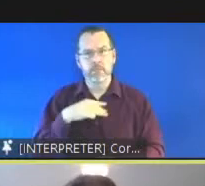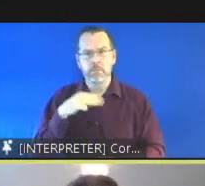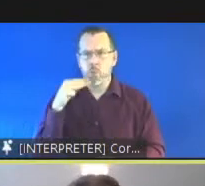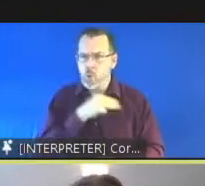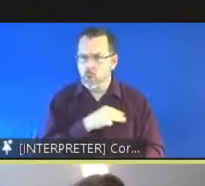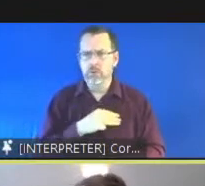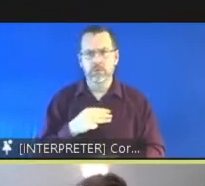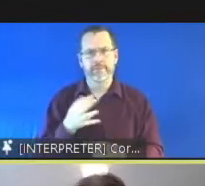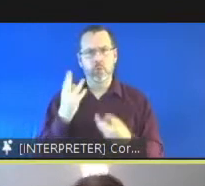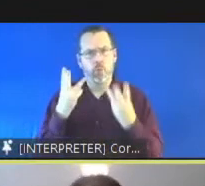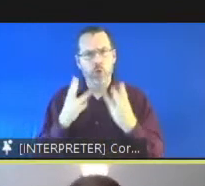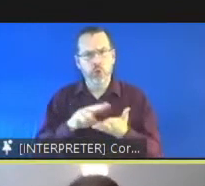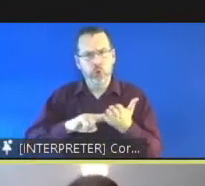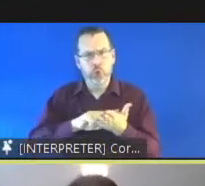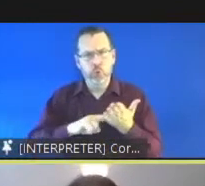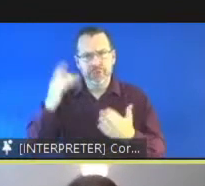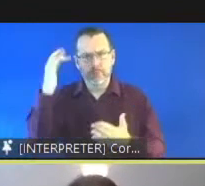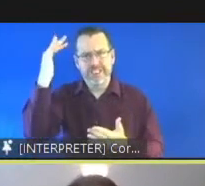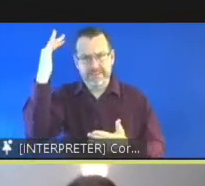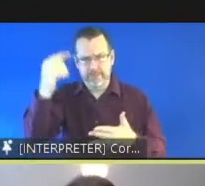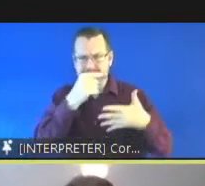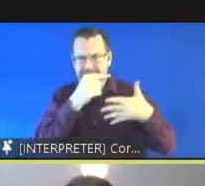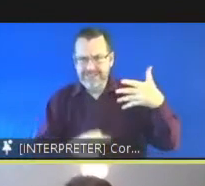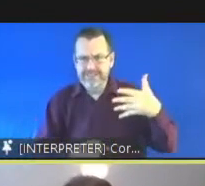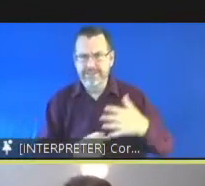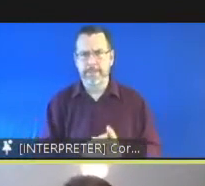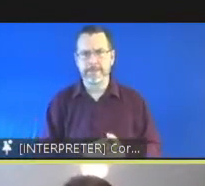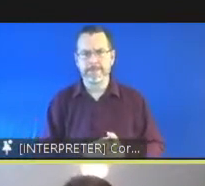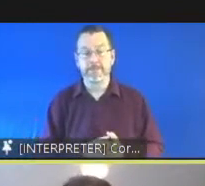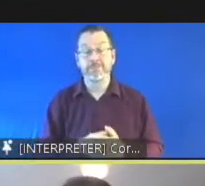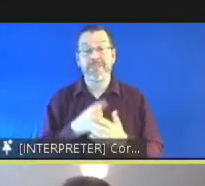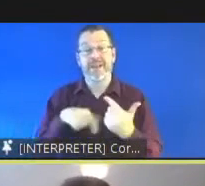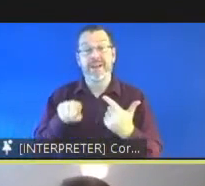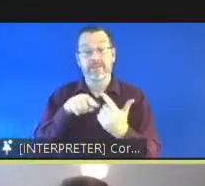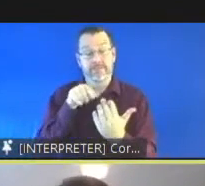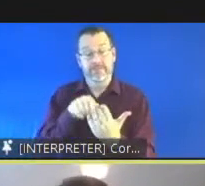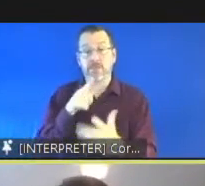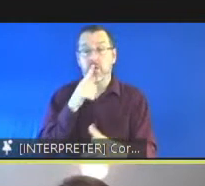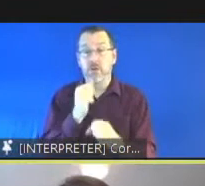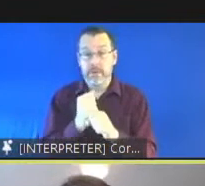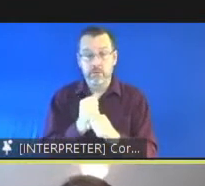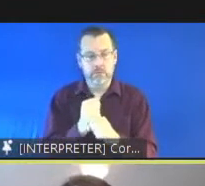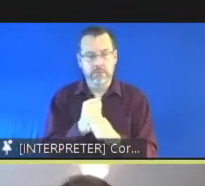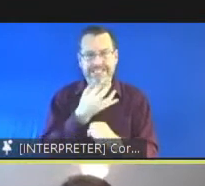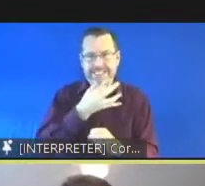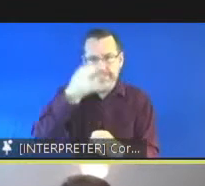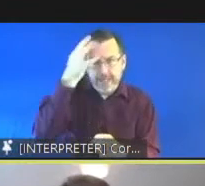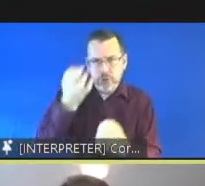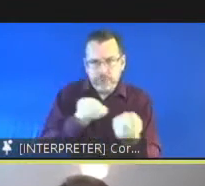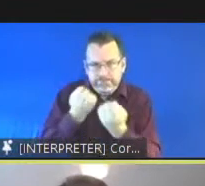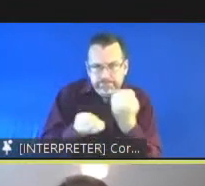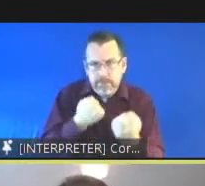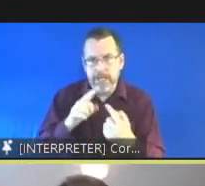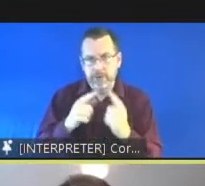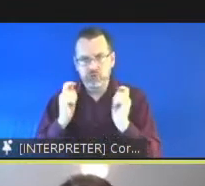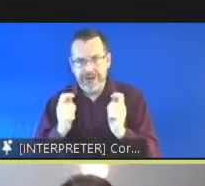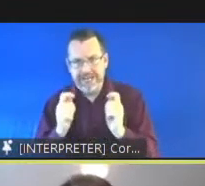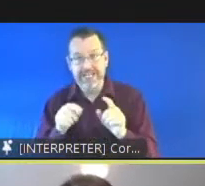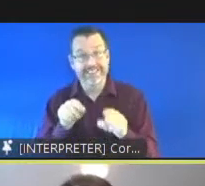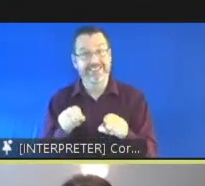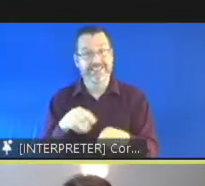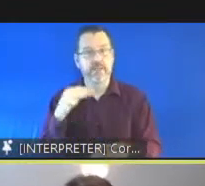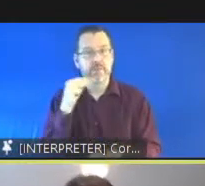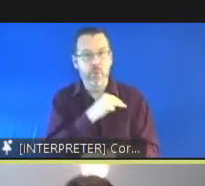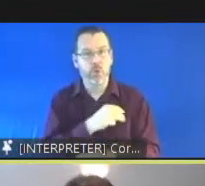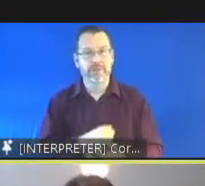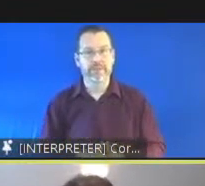principles they also talk about an emphasis on training and inspection and again that's that's critically important when we focus in